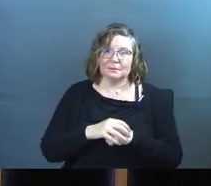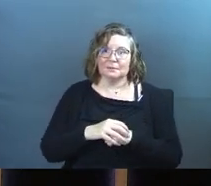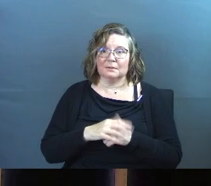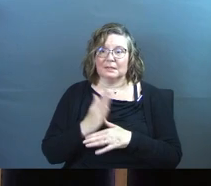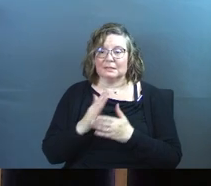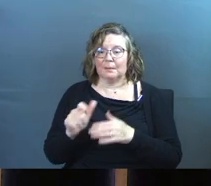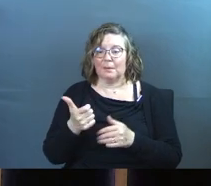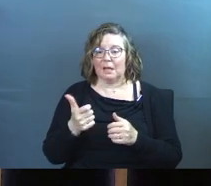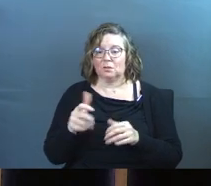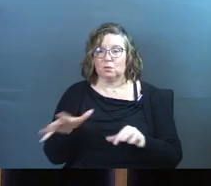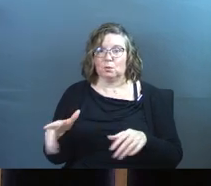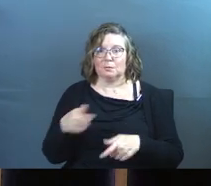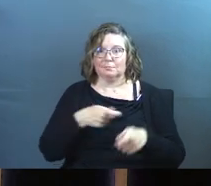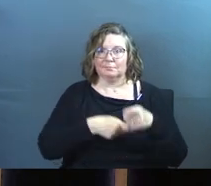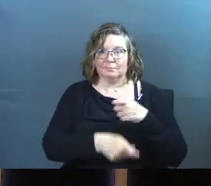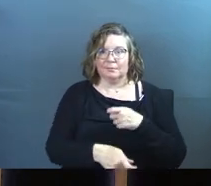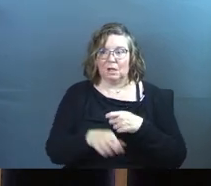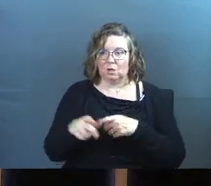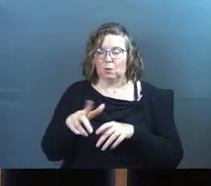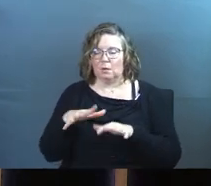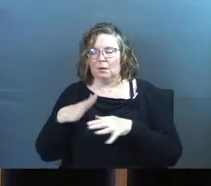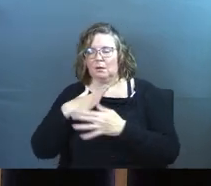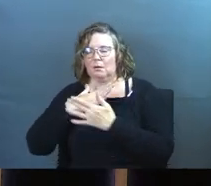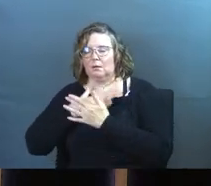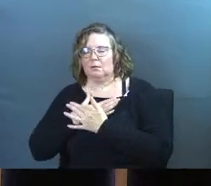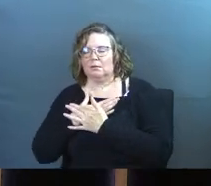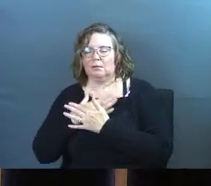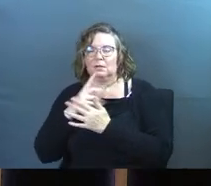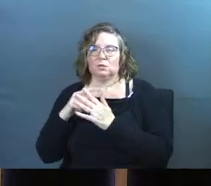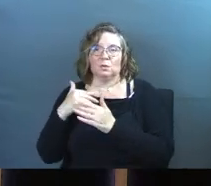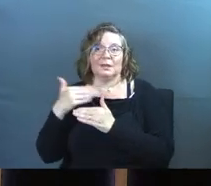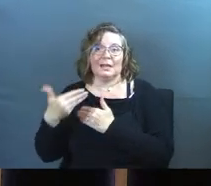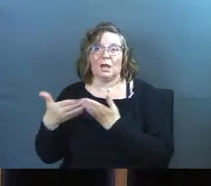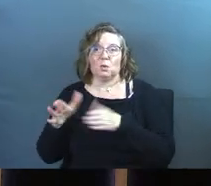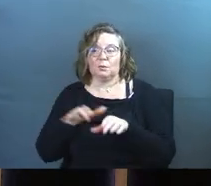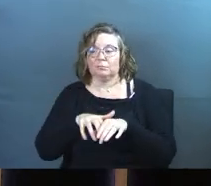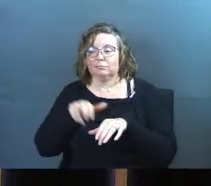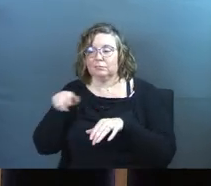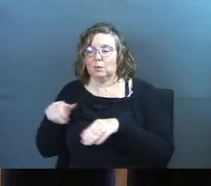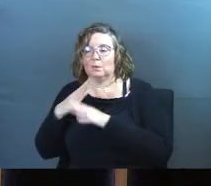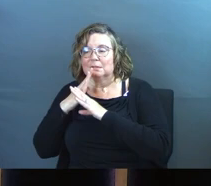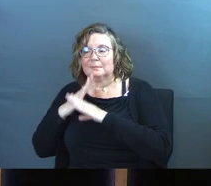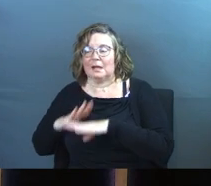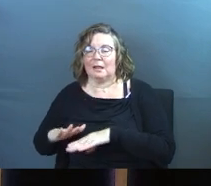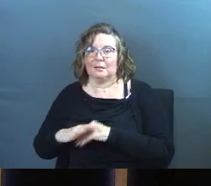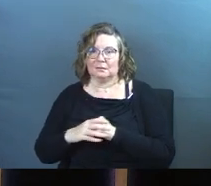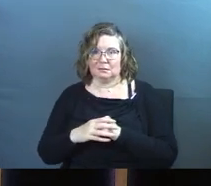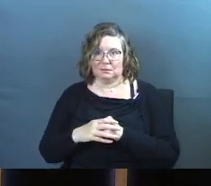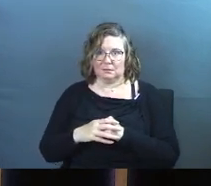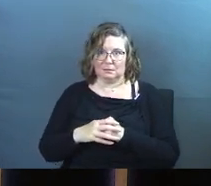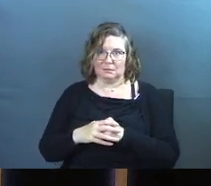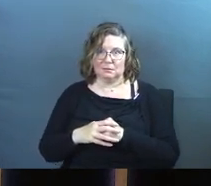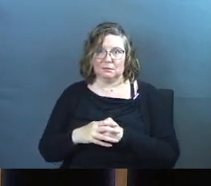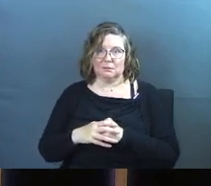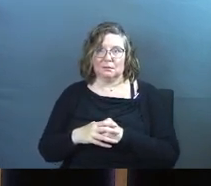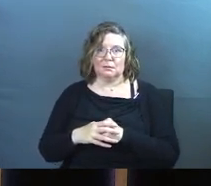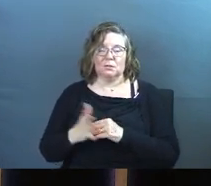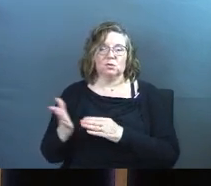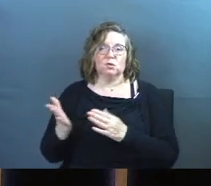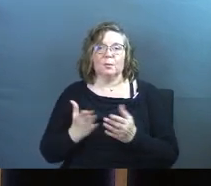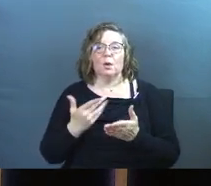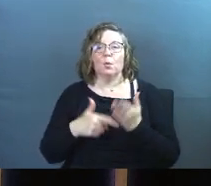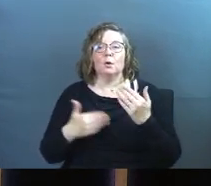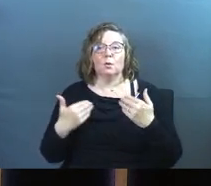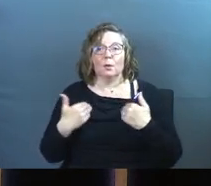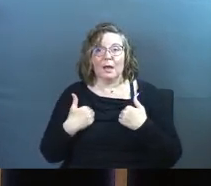that someone else could step in and you could get away? You could just get to the next room with some silence just to bring